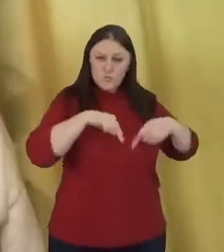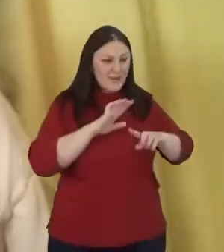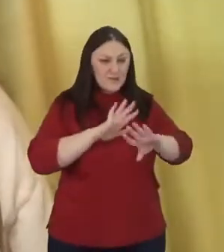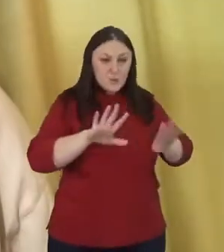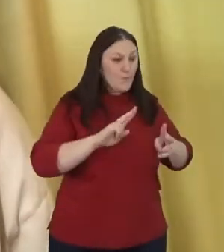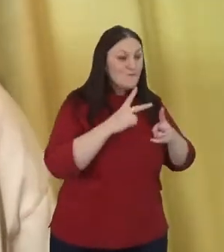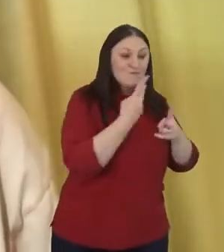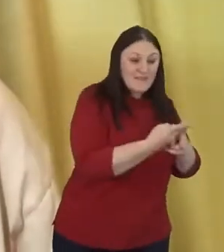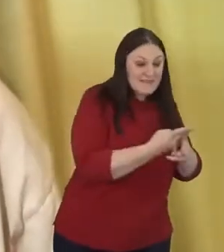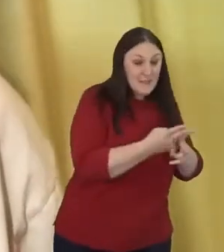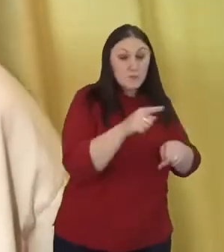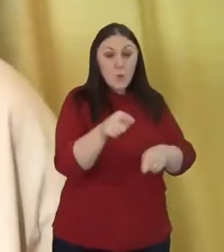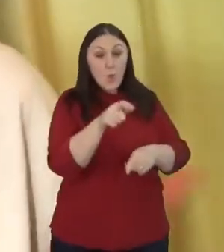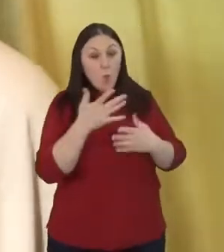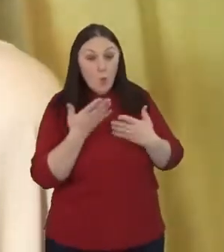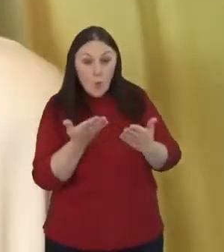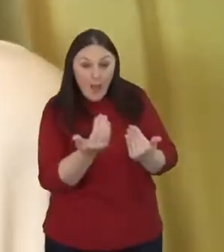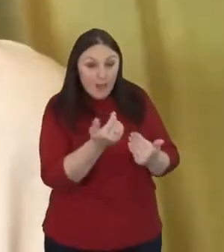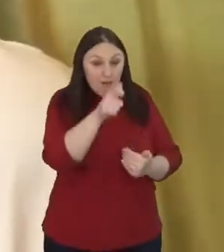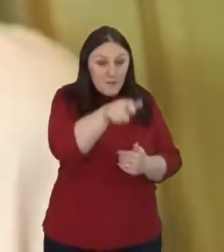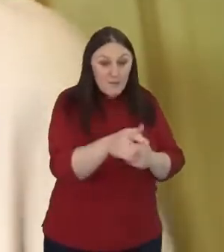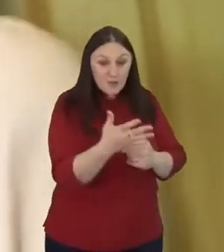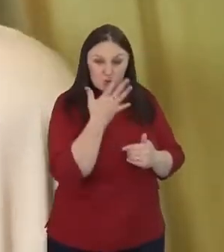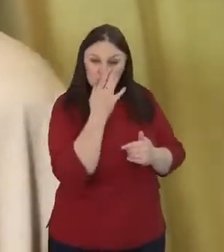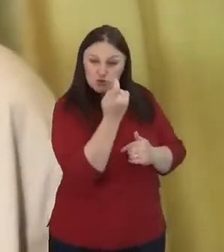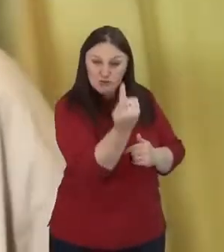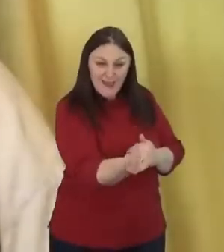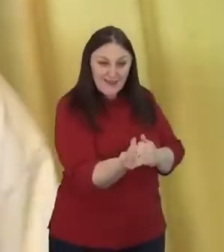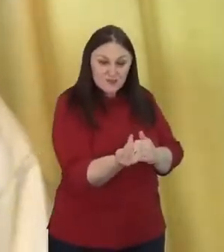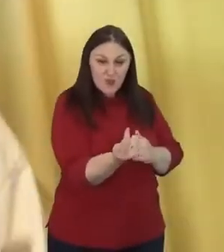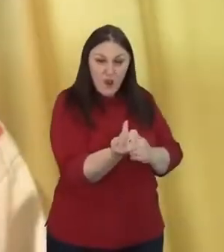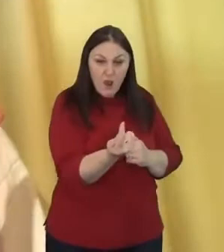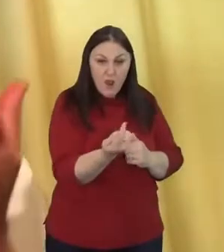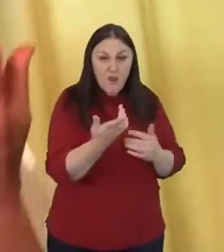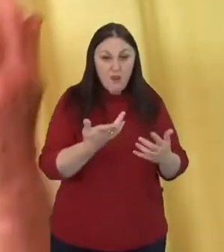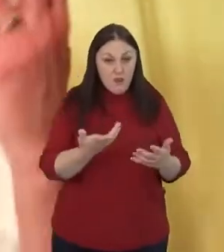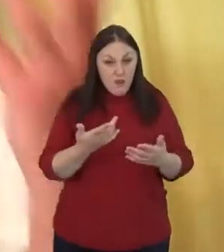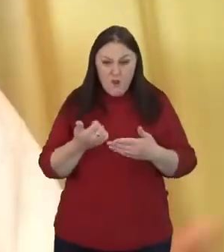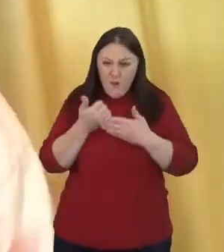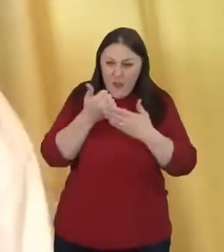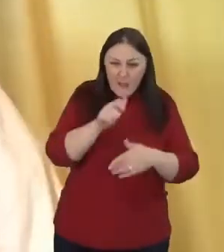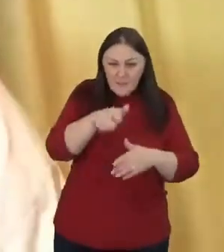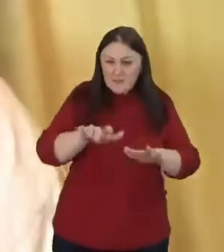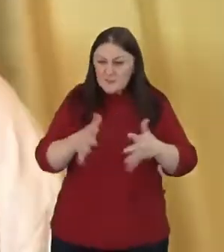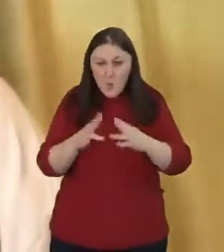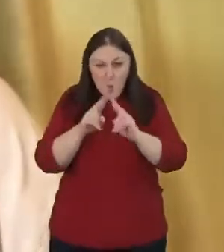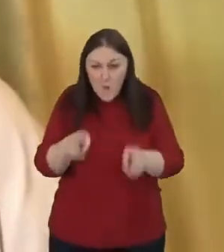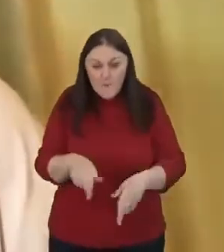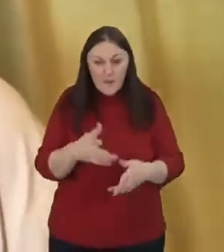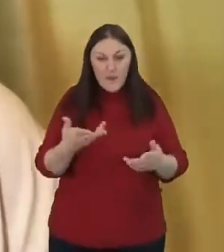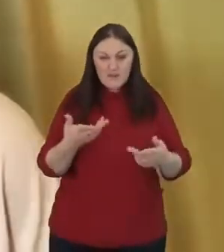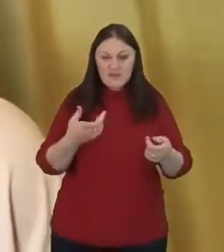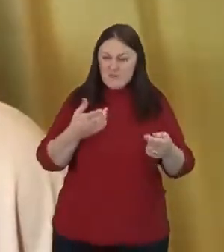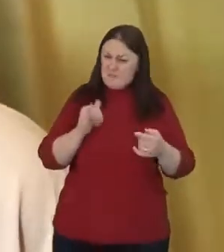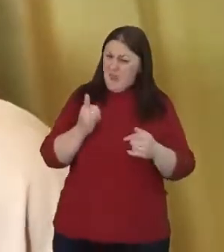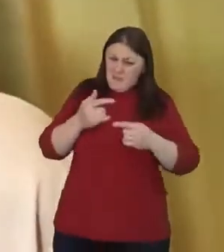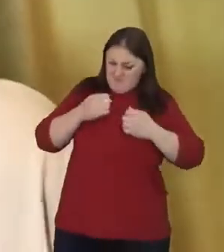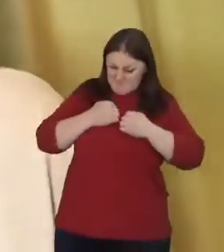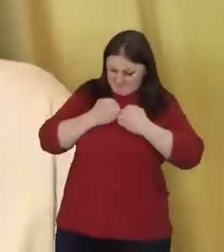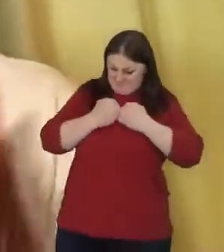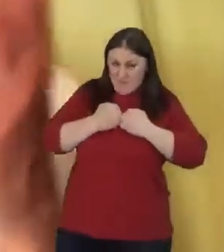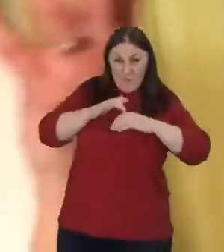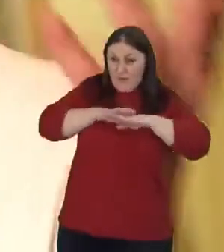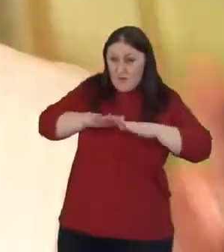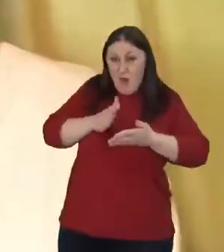and care for the homeless, then maybe we're not actually Christians. Maybe we're just worshipers of Jesus on Sunday